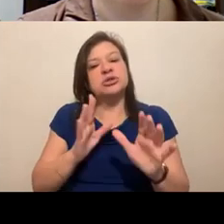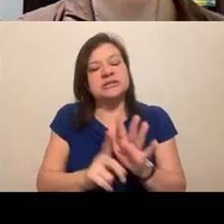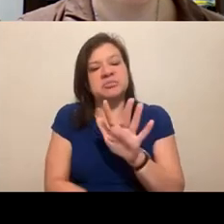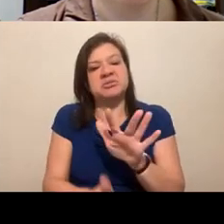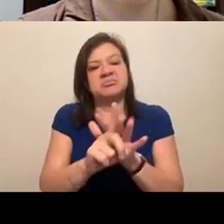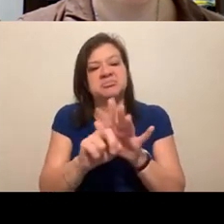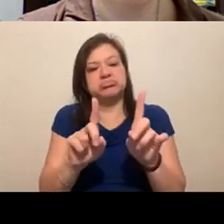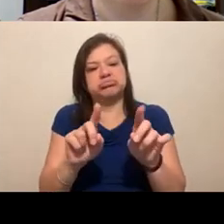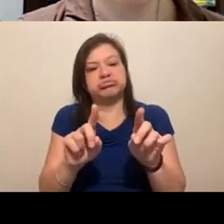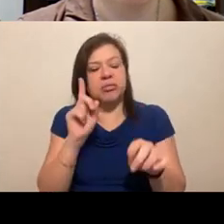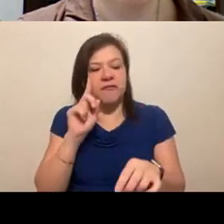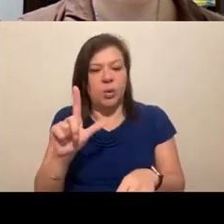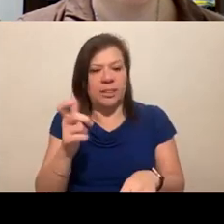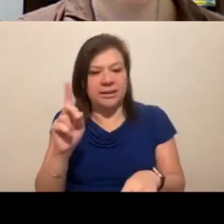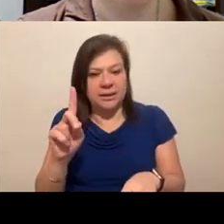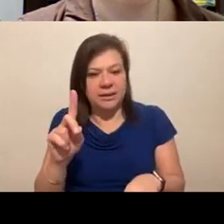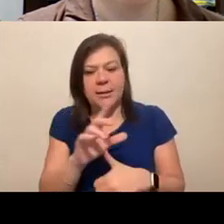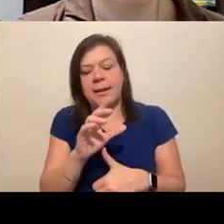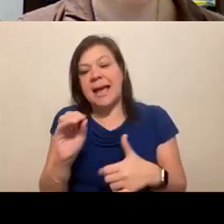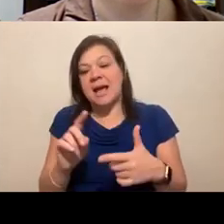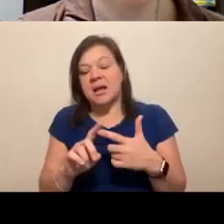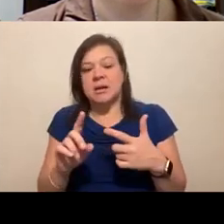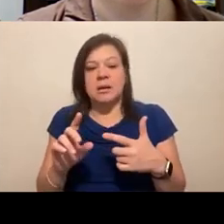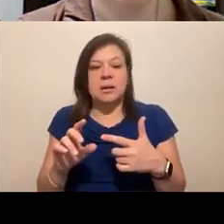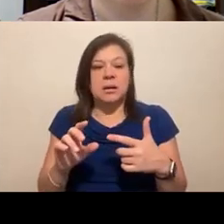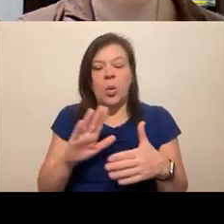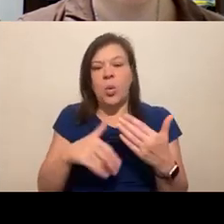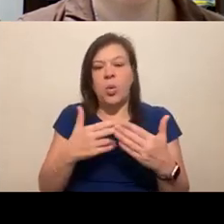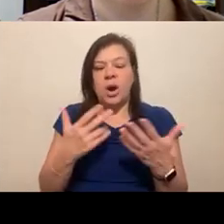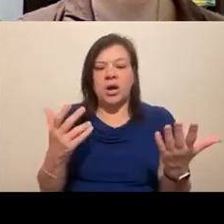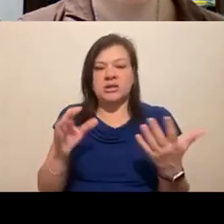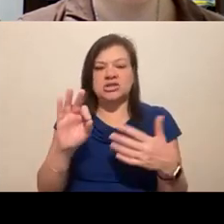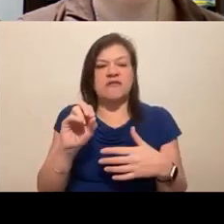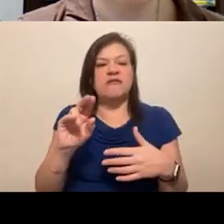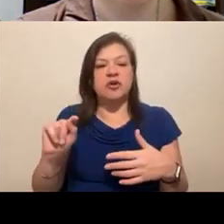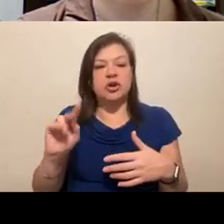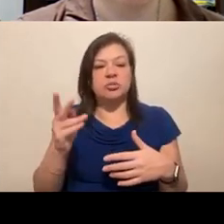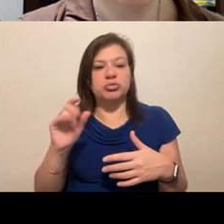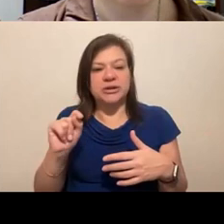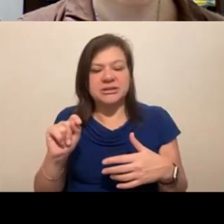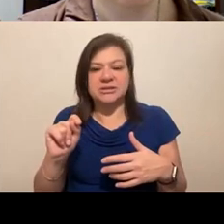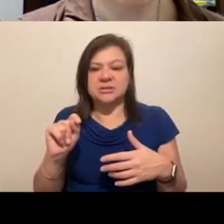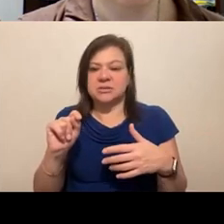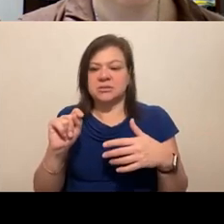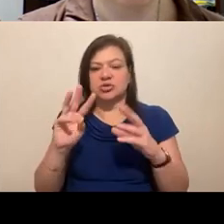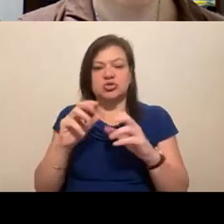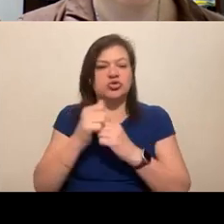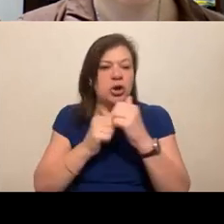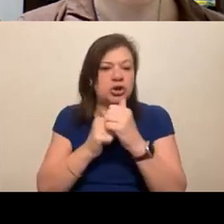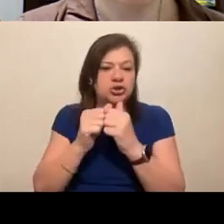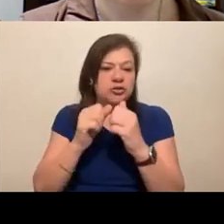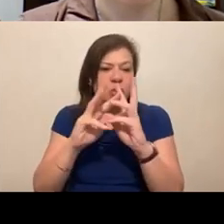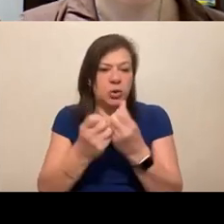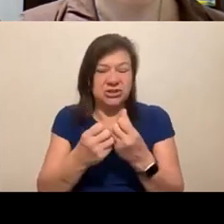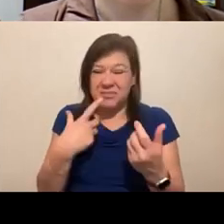just curious. And, and also, is there, uh, like a footprint or a structure for the conference? I believe there are workshops the first couple of days, some